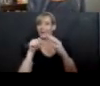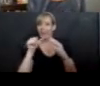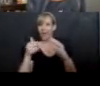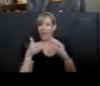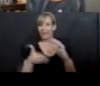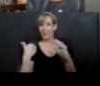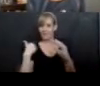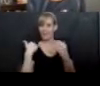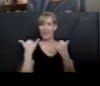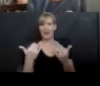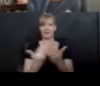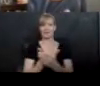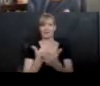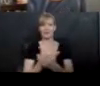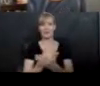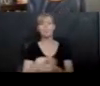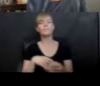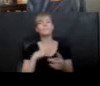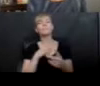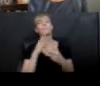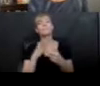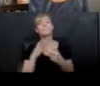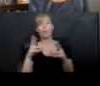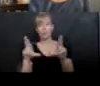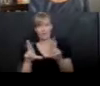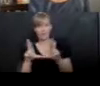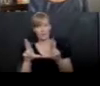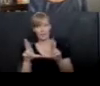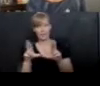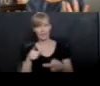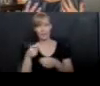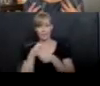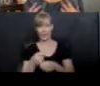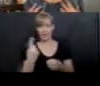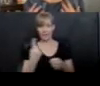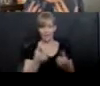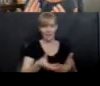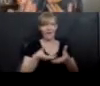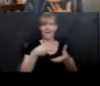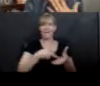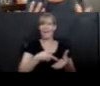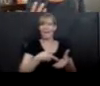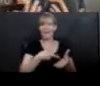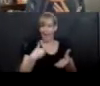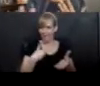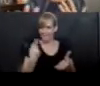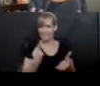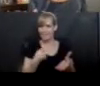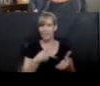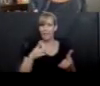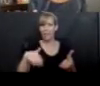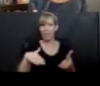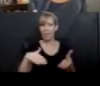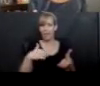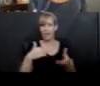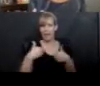that you create, you make a recipe. And that's empowering. Right? And writing lets us share ideas. So you